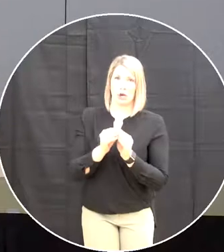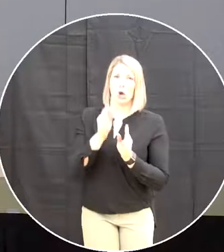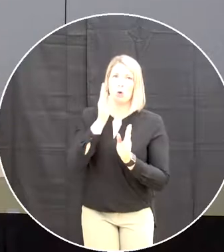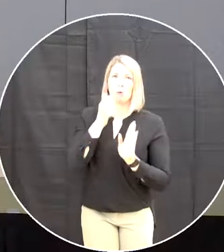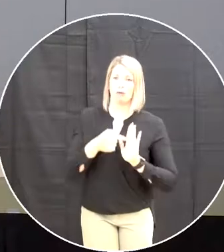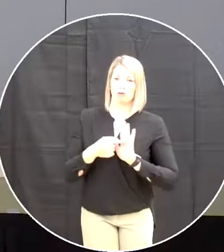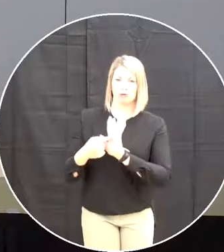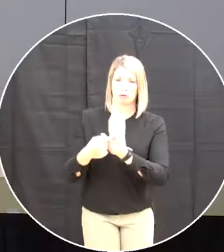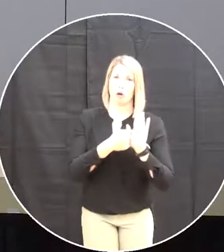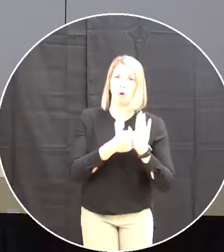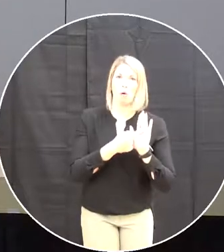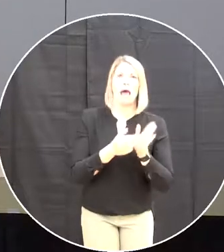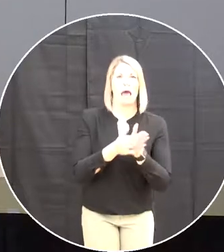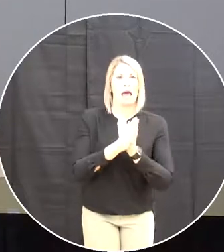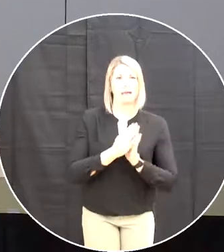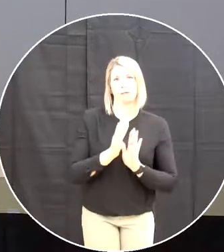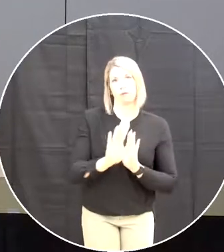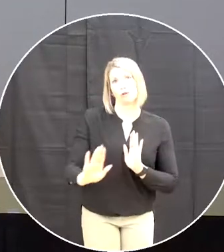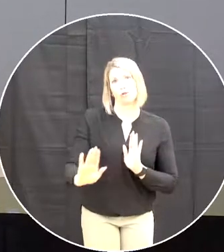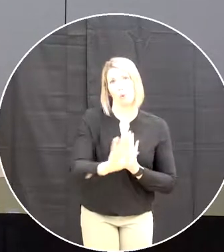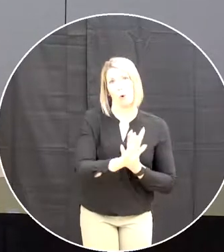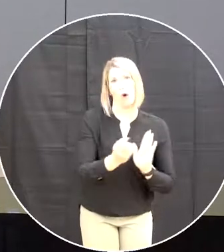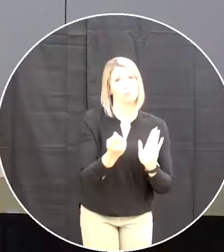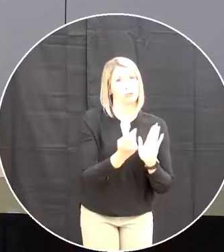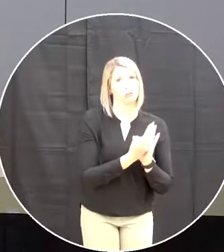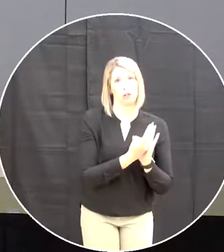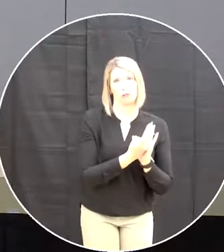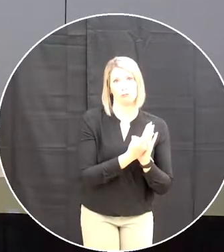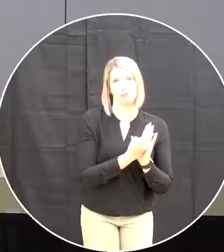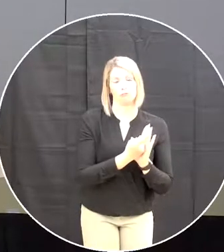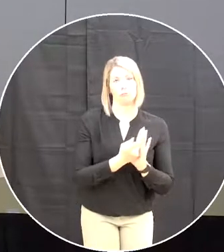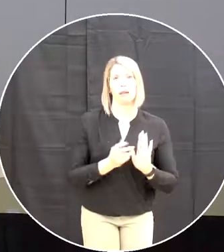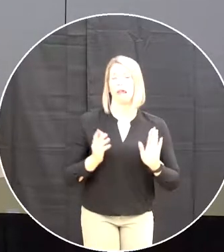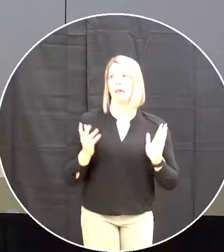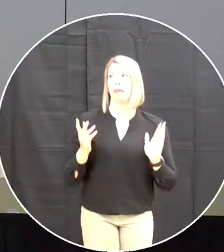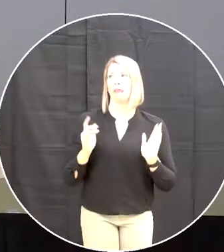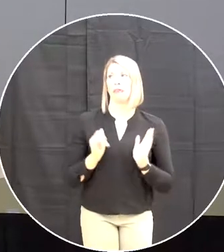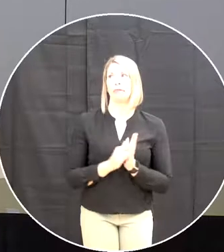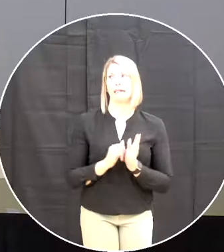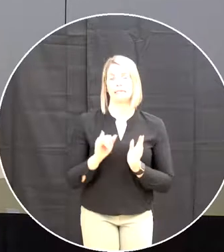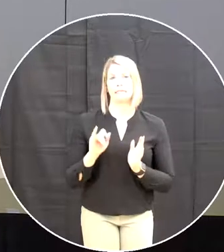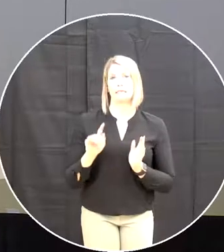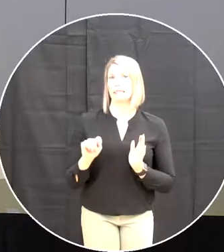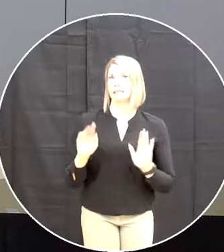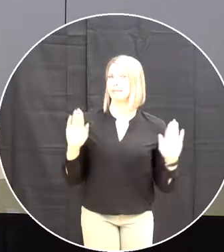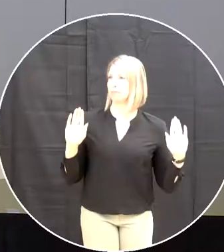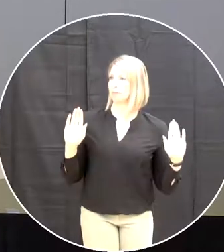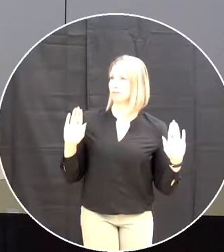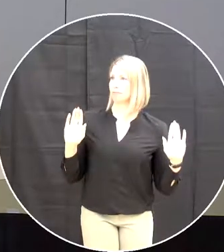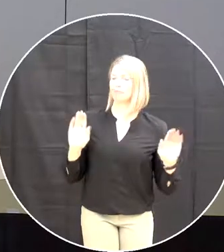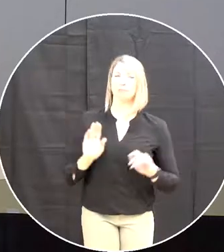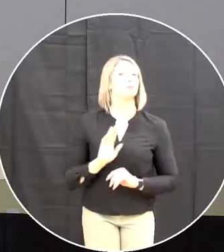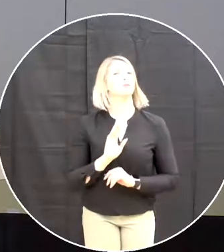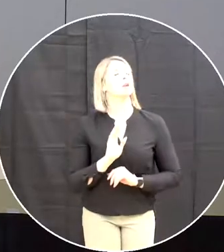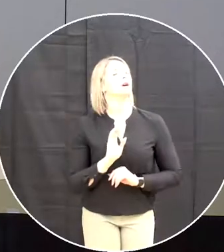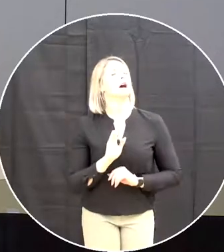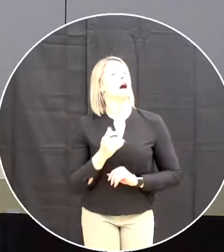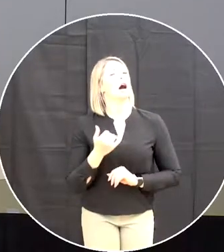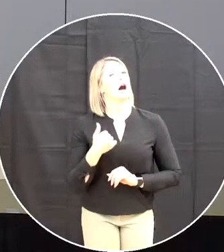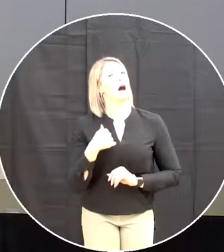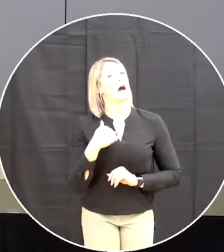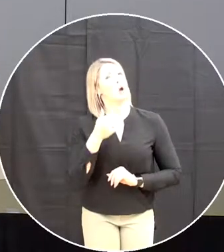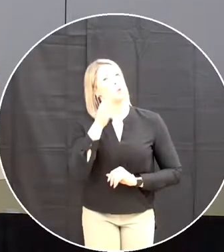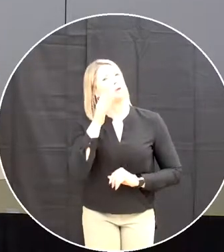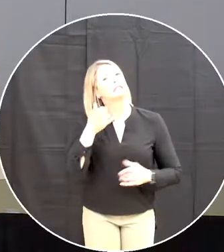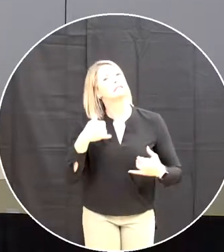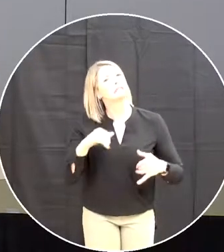that's it although i i would i would suggest that everybody choose milk